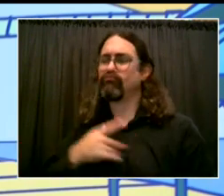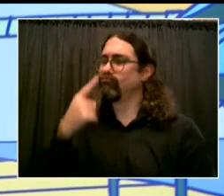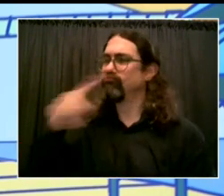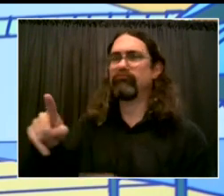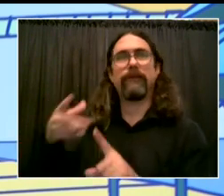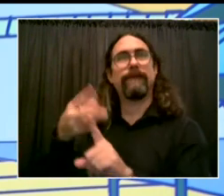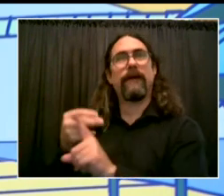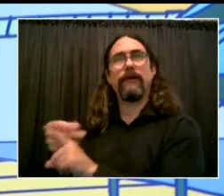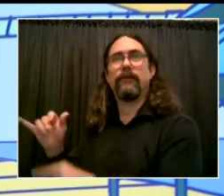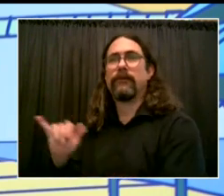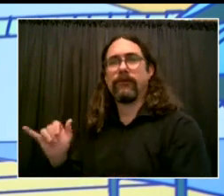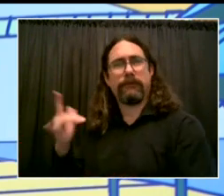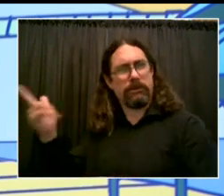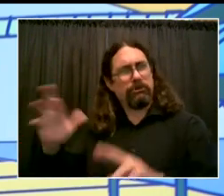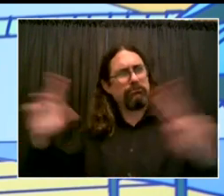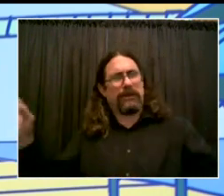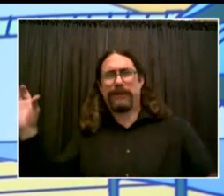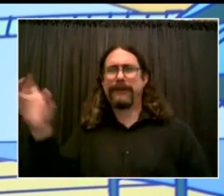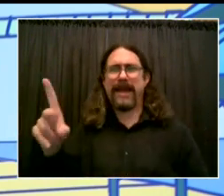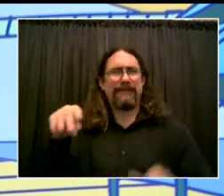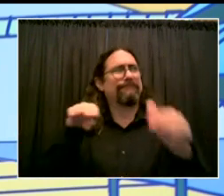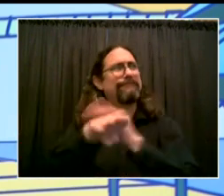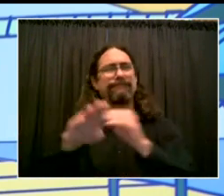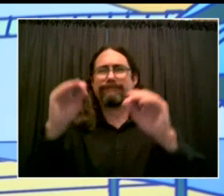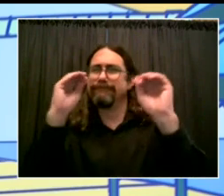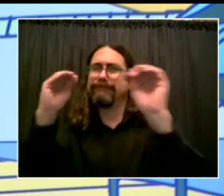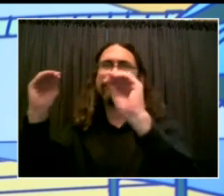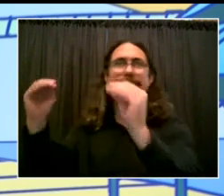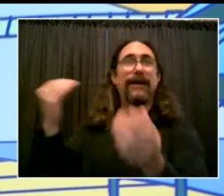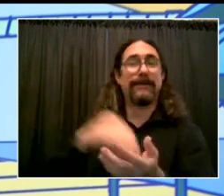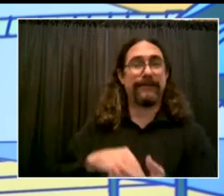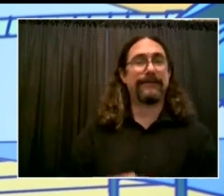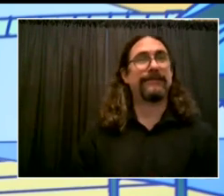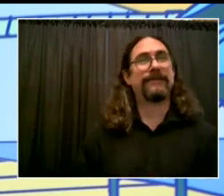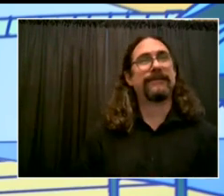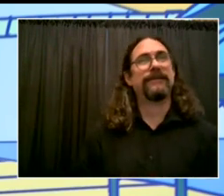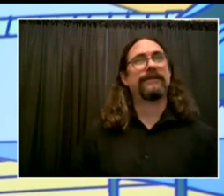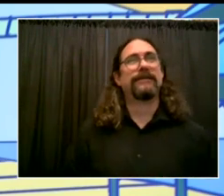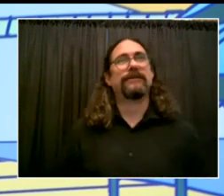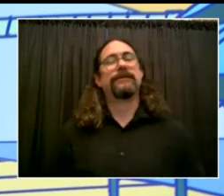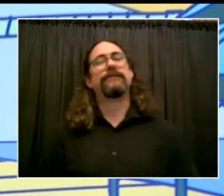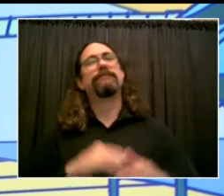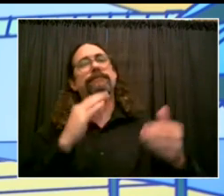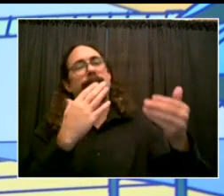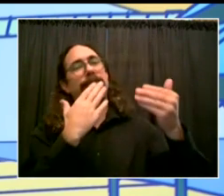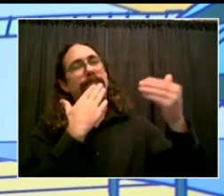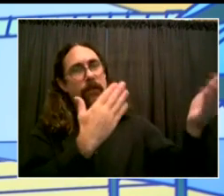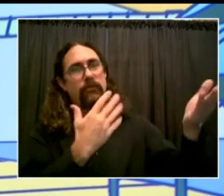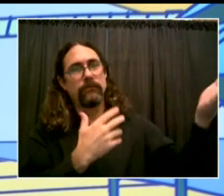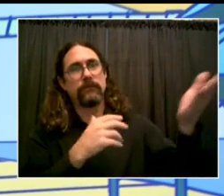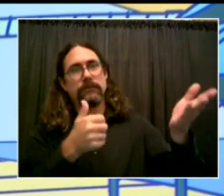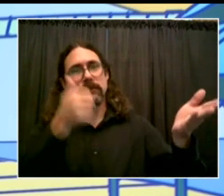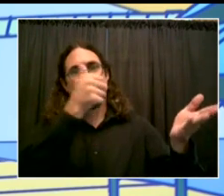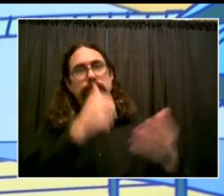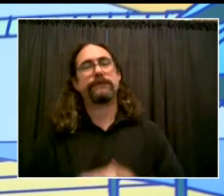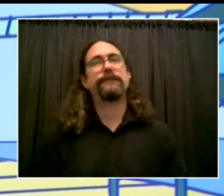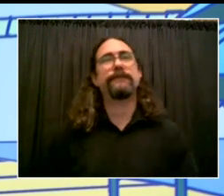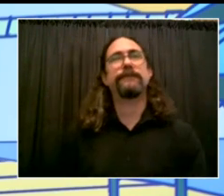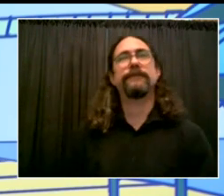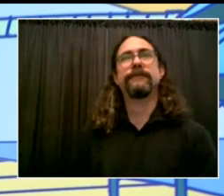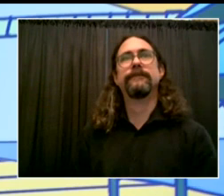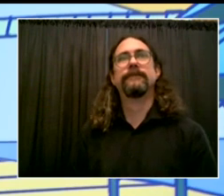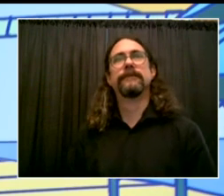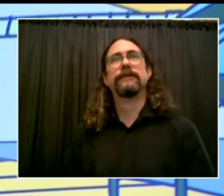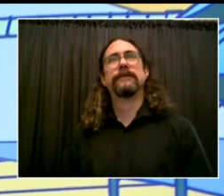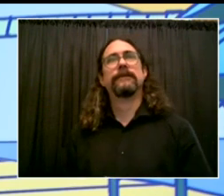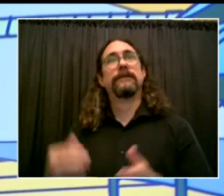to all things. It keeps coming back to vaccination. We want to put the COVID era behind us. We want to do right by our kids and our